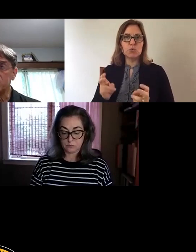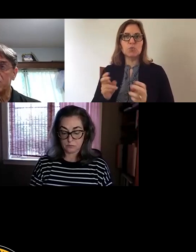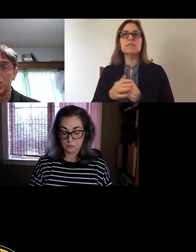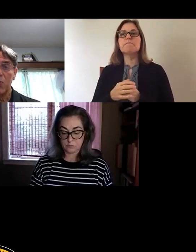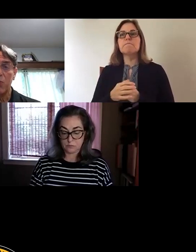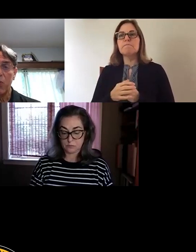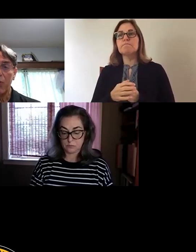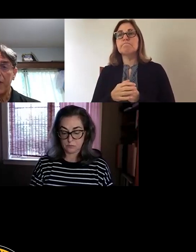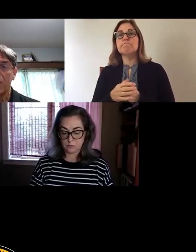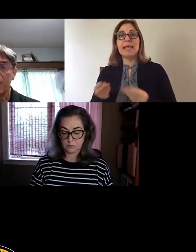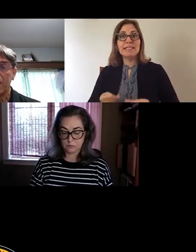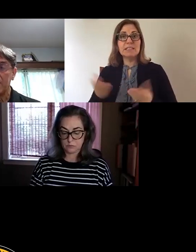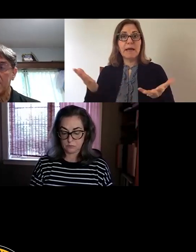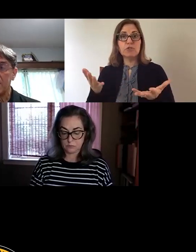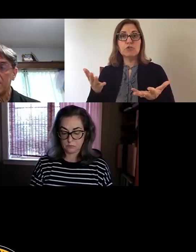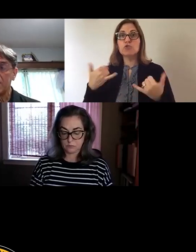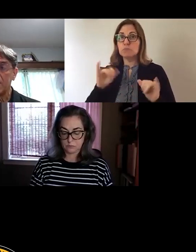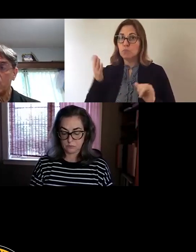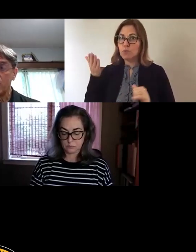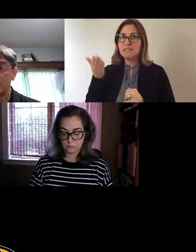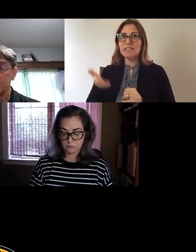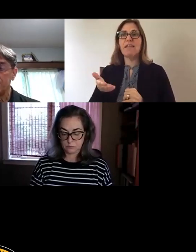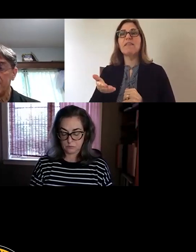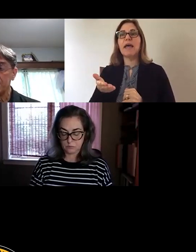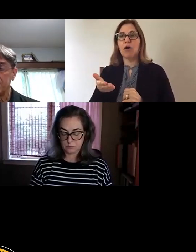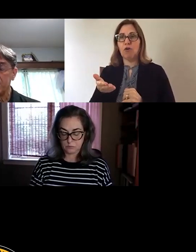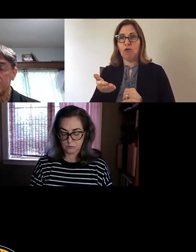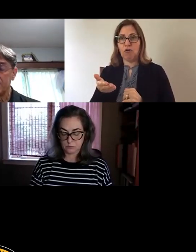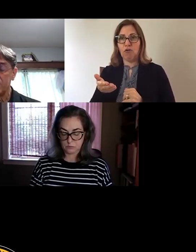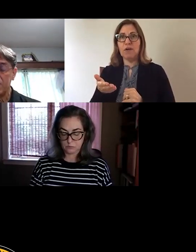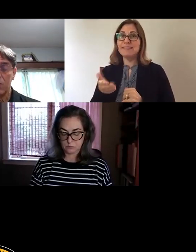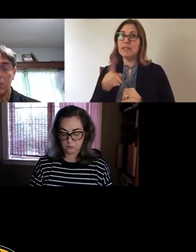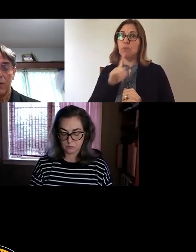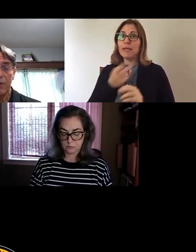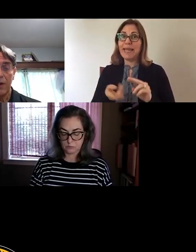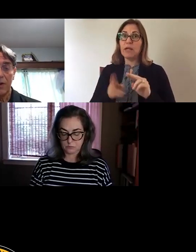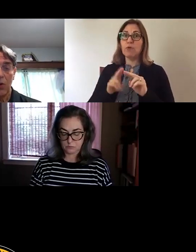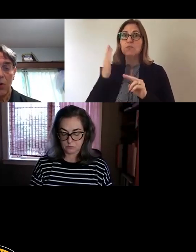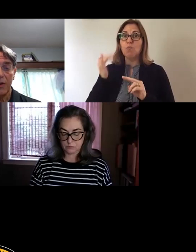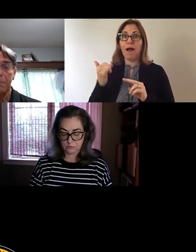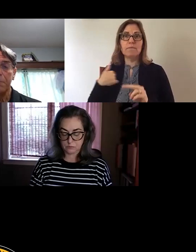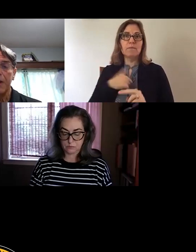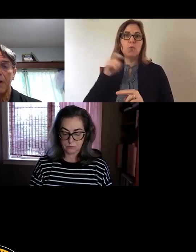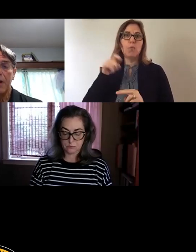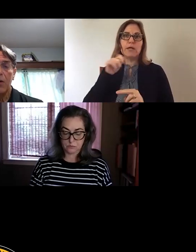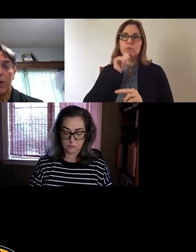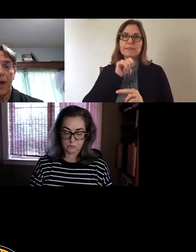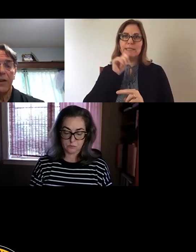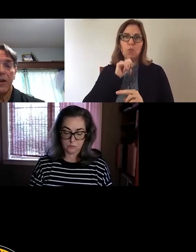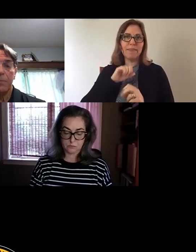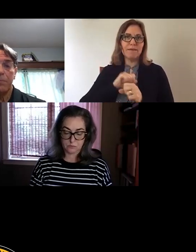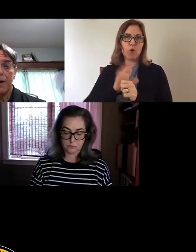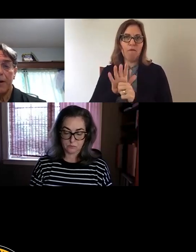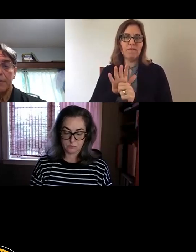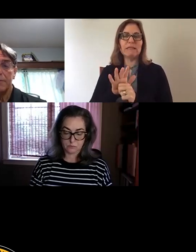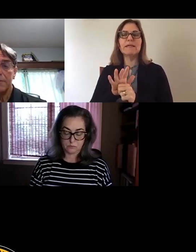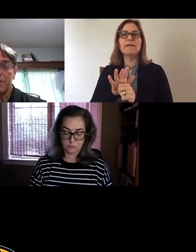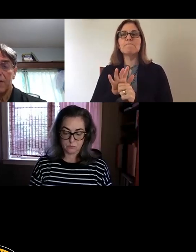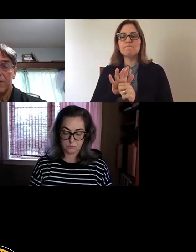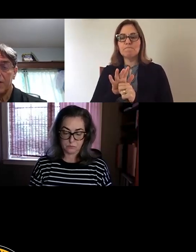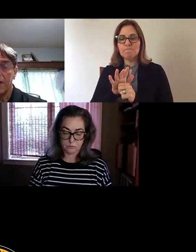Expenditures still were there and went up, in fact, because you had to deal with COVID. We ended up,